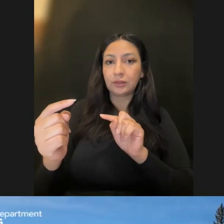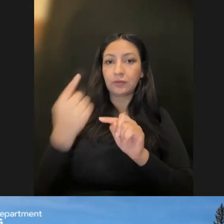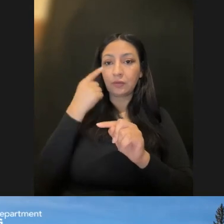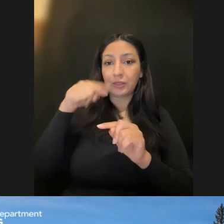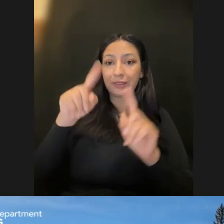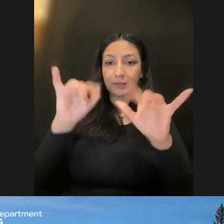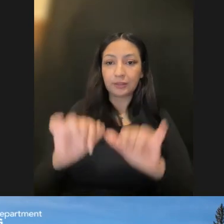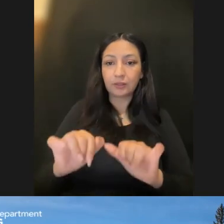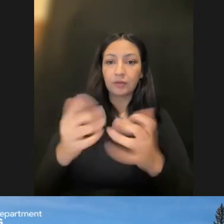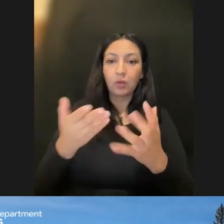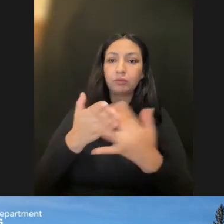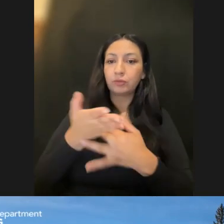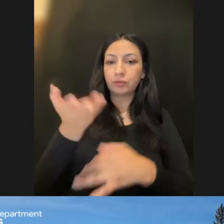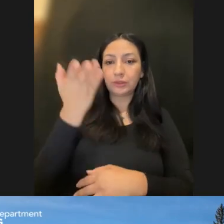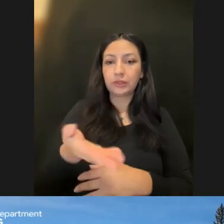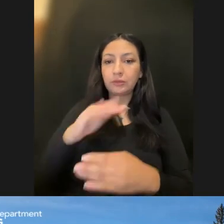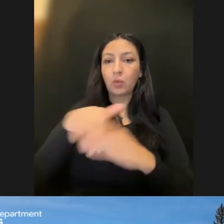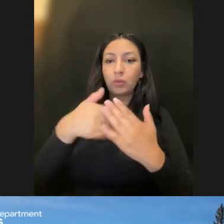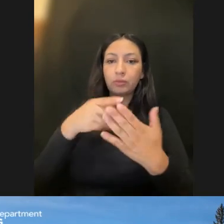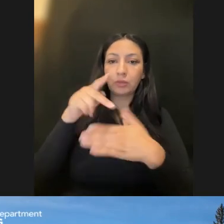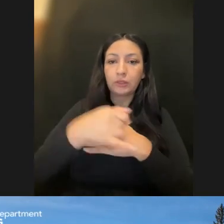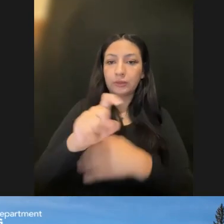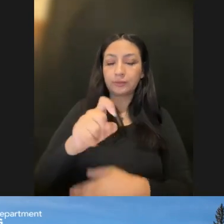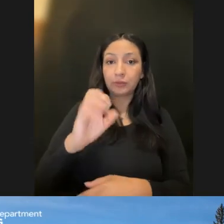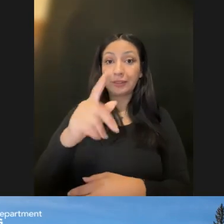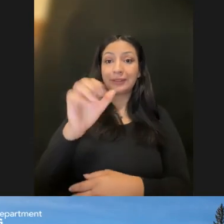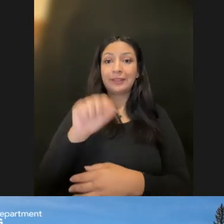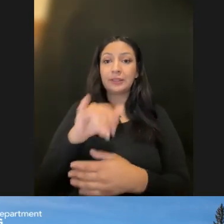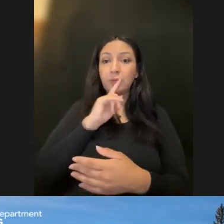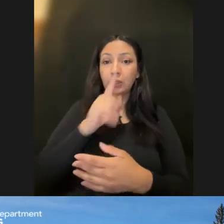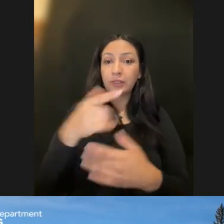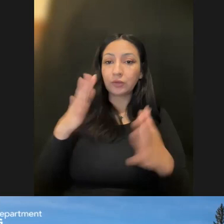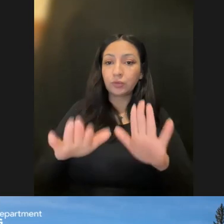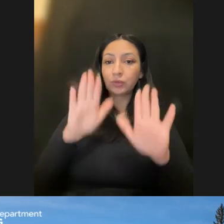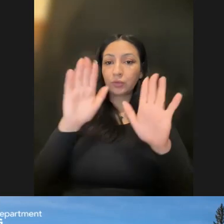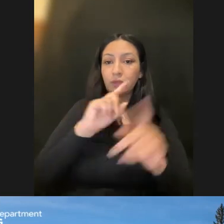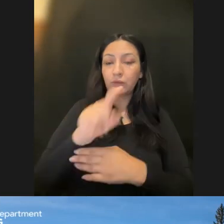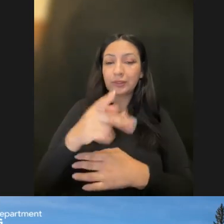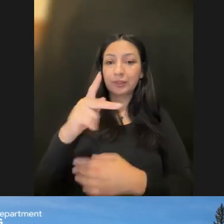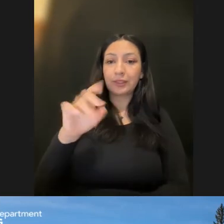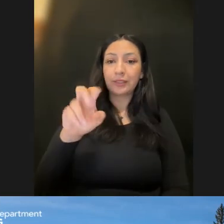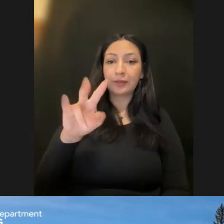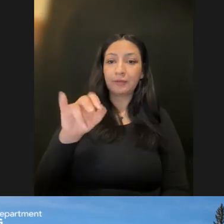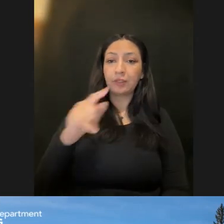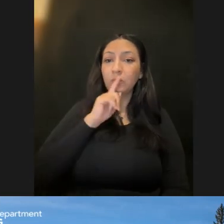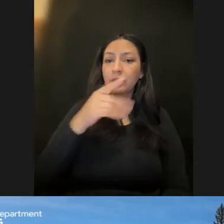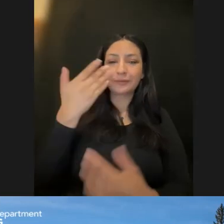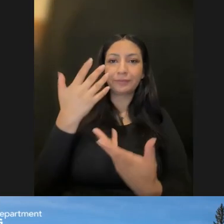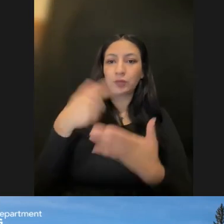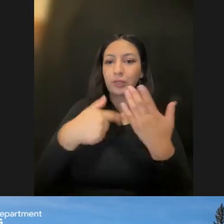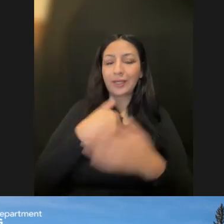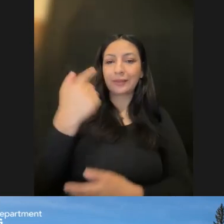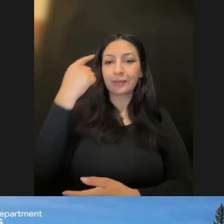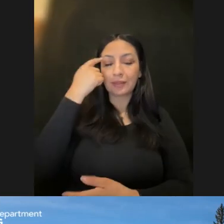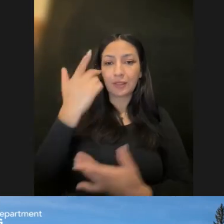survey or by this whole project? Yes. Now, that's a great question, Kevin. I would just at the top of my mind, I would